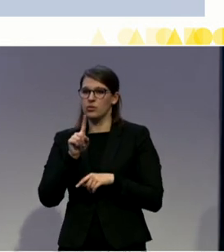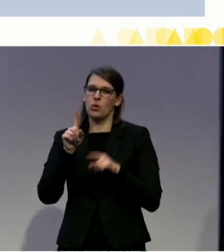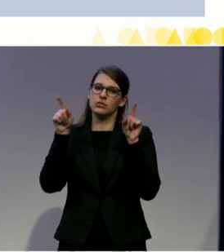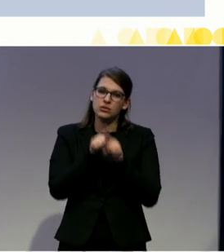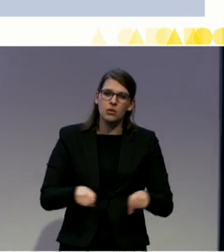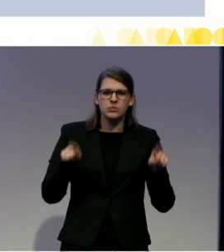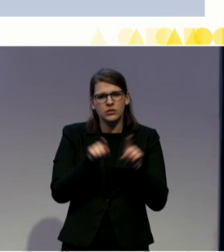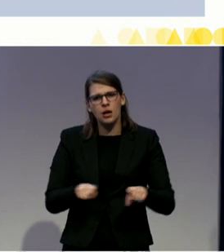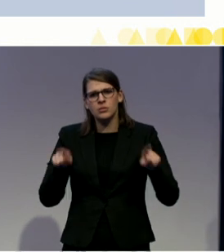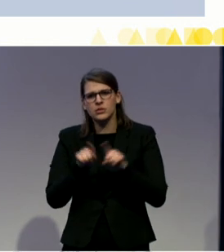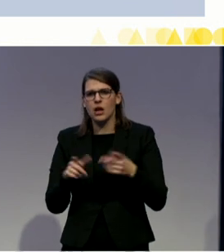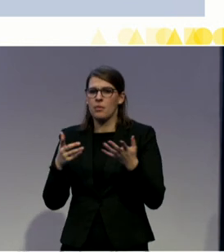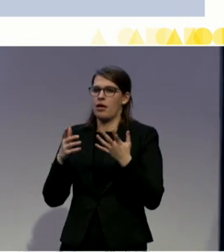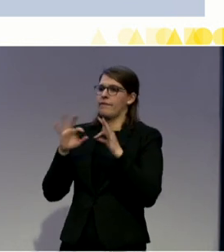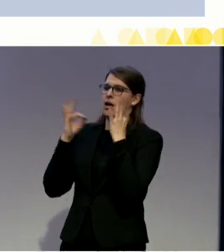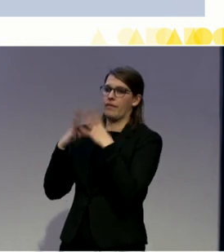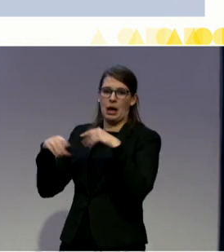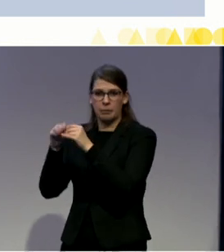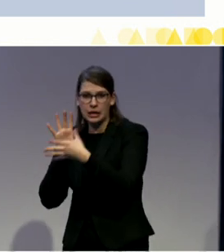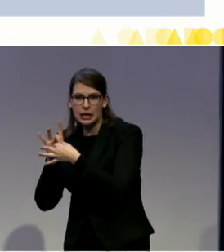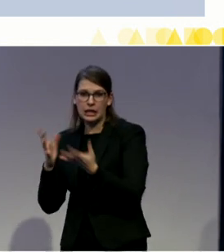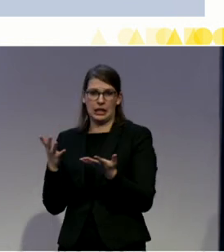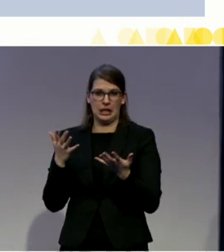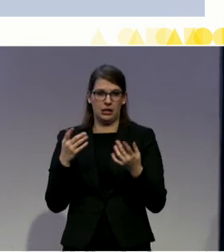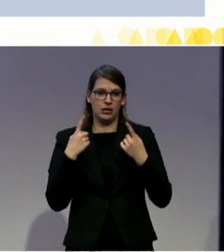as well as with third sector organizations and NGOs.